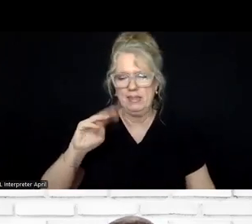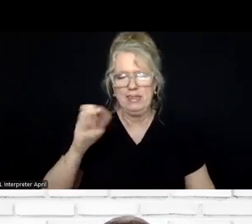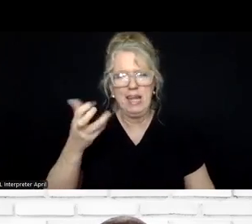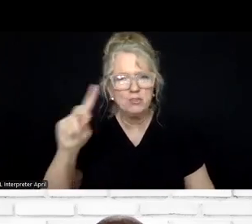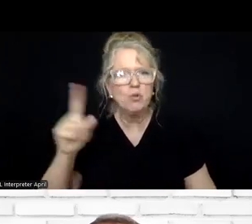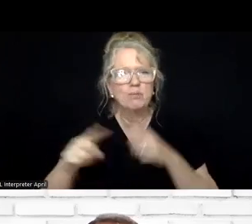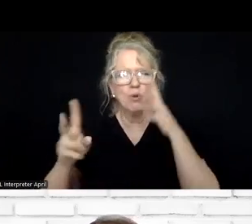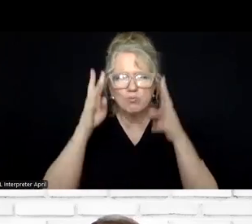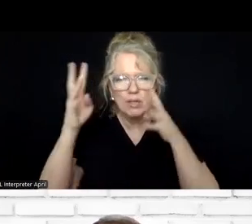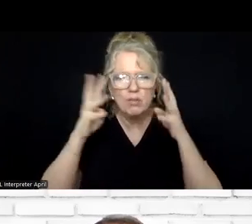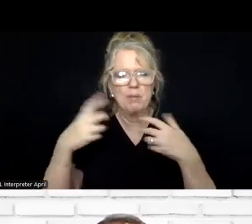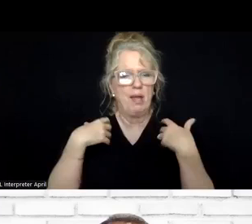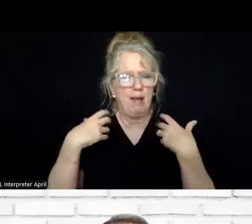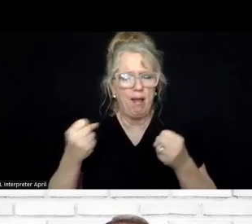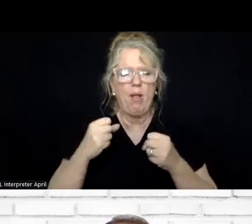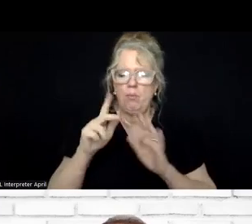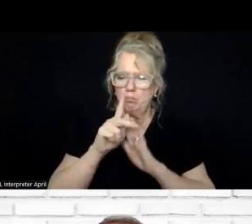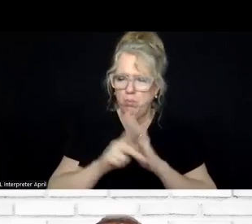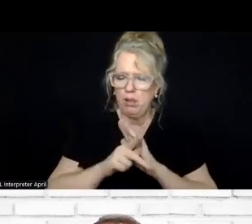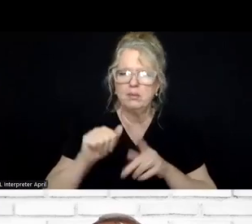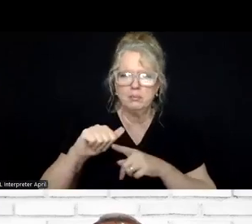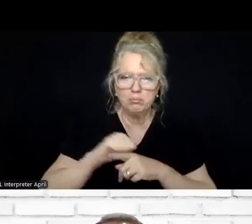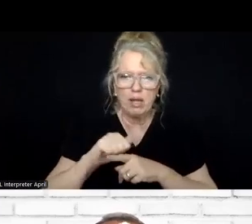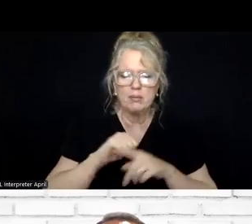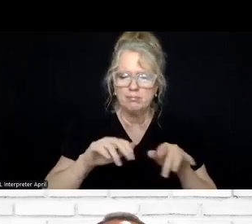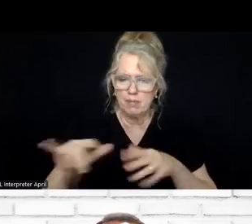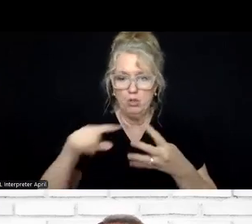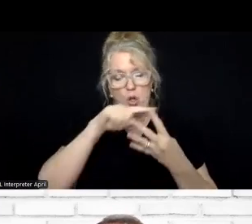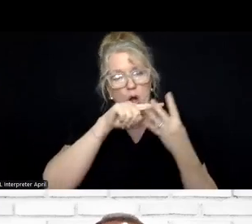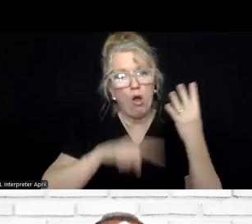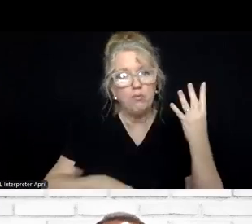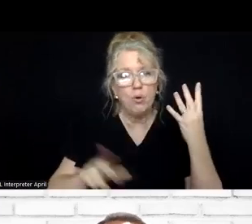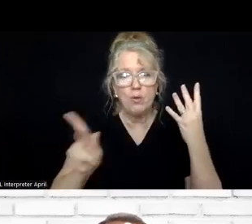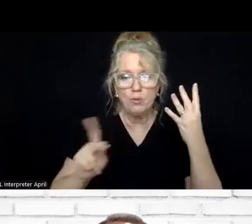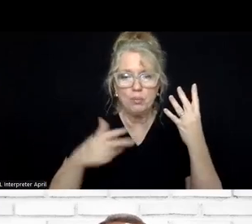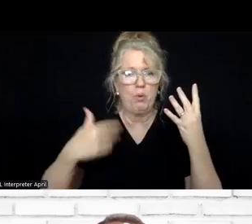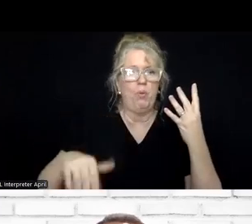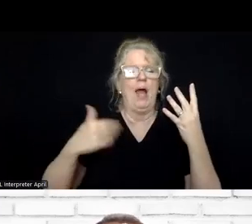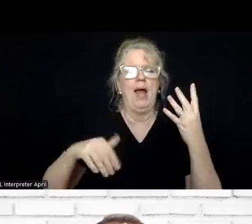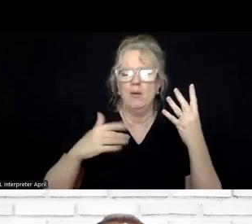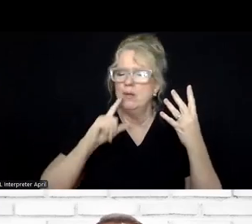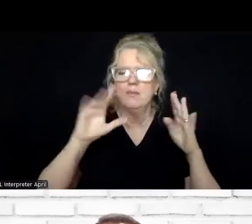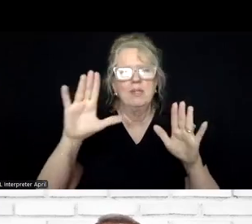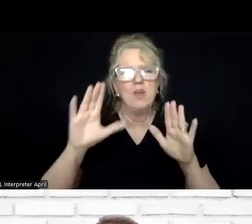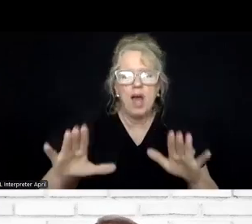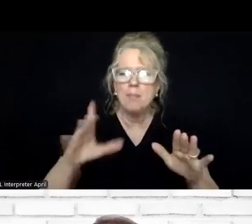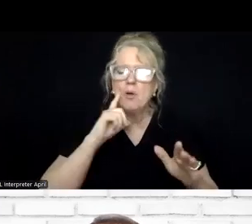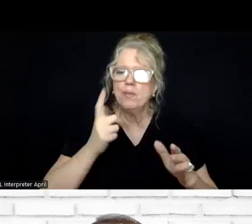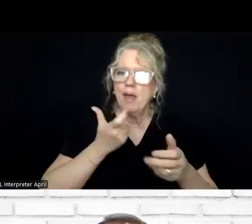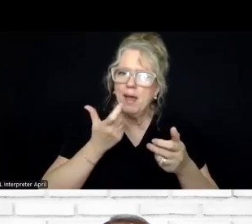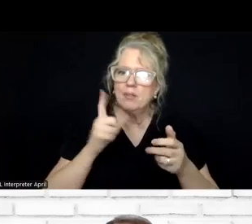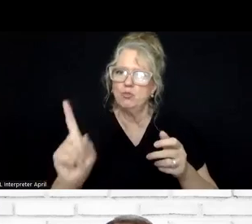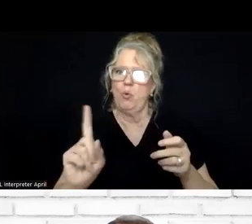Innovations in Health Policy and Practice. These four individuals were absolutely phenomenal with regards to expressions about where